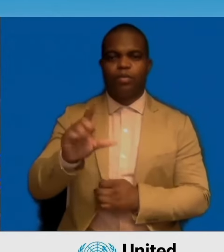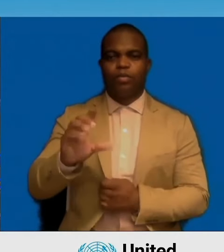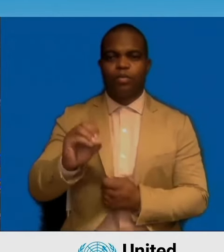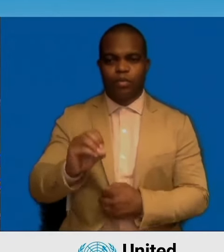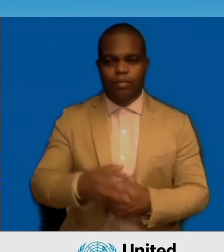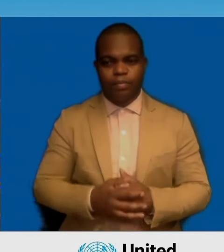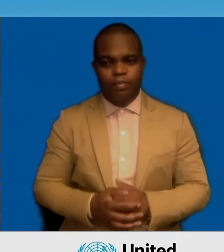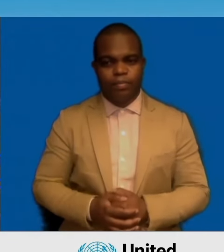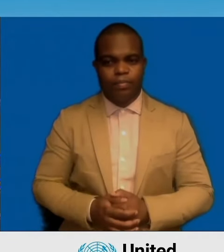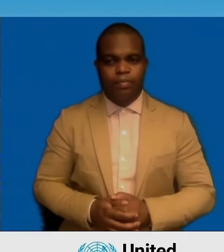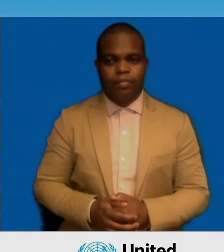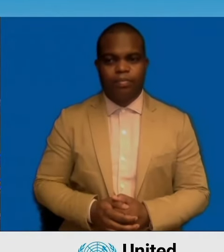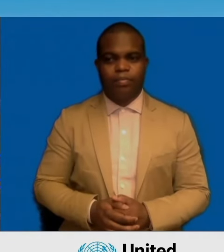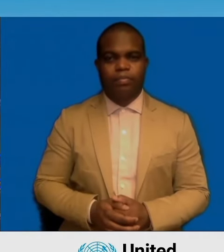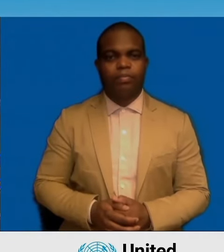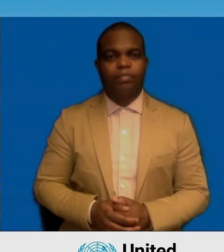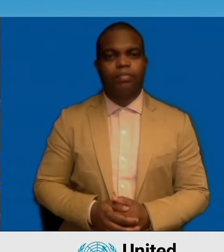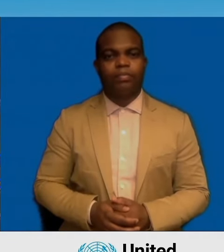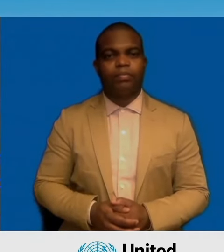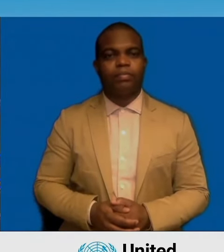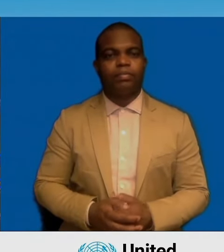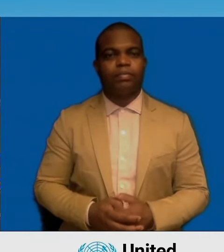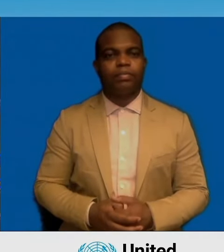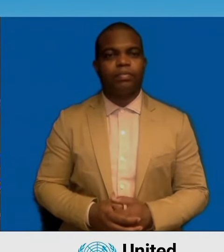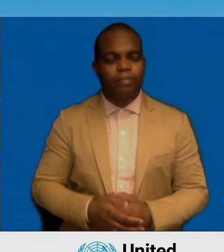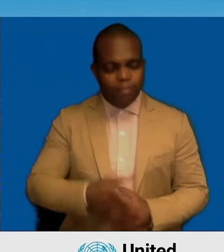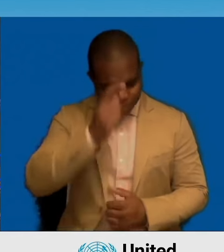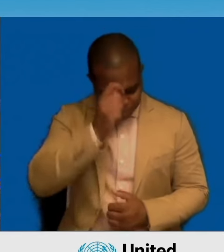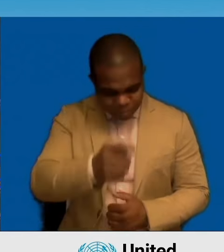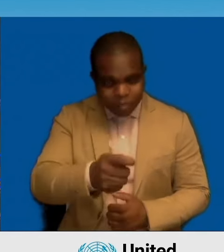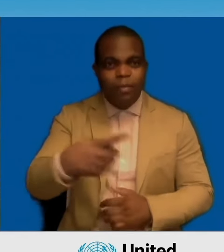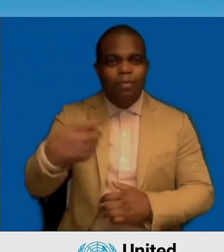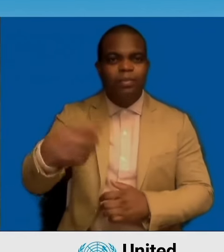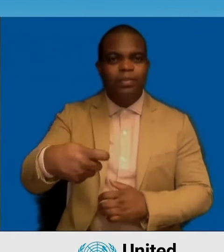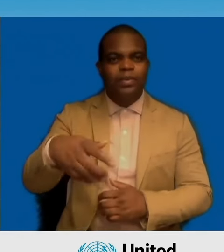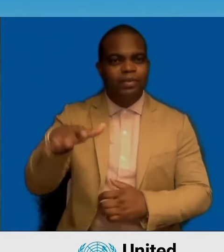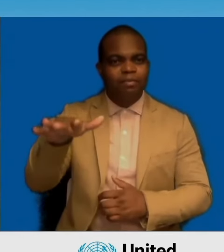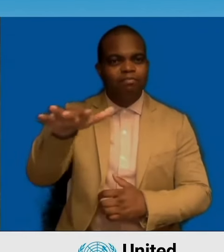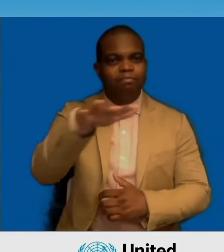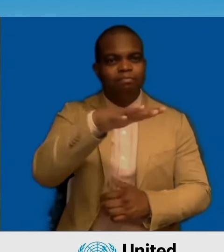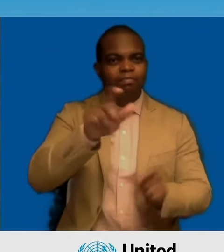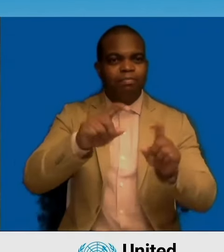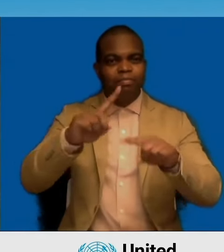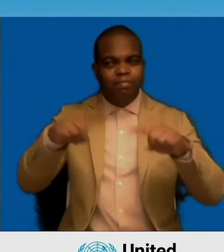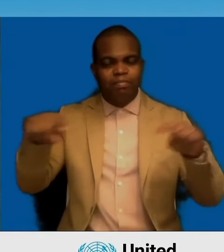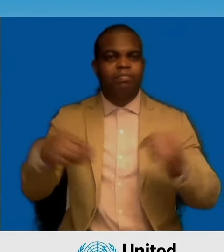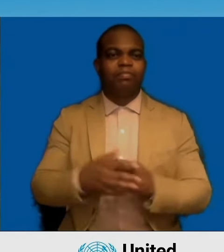Mr. President, today the Philippines stands with the global community to chart work for our future.